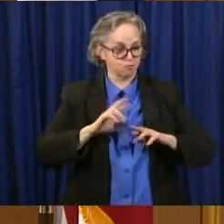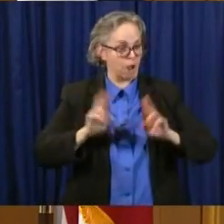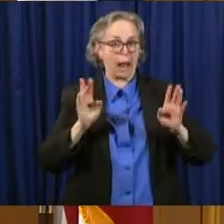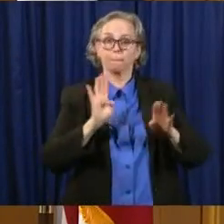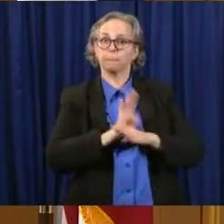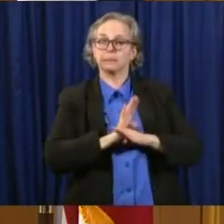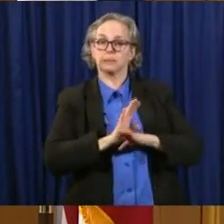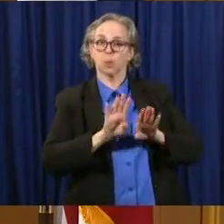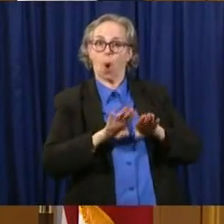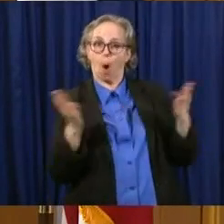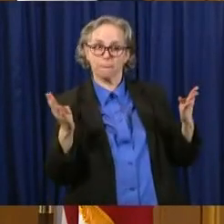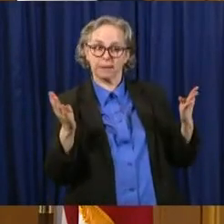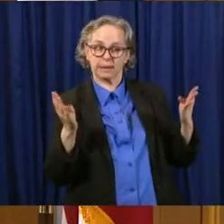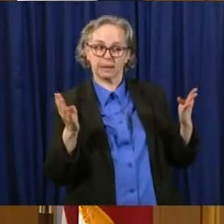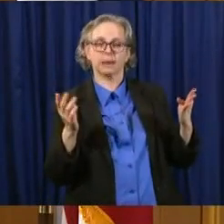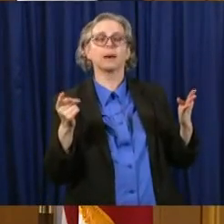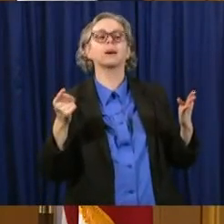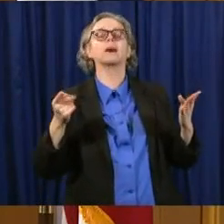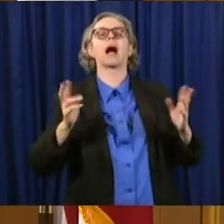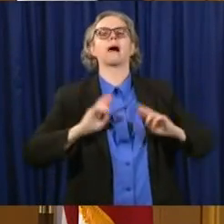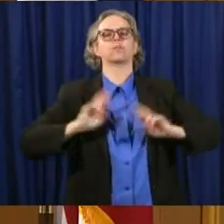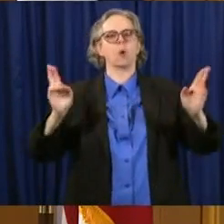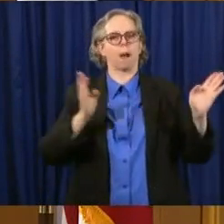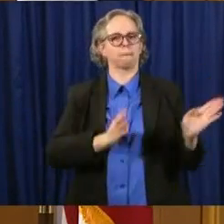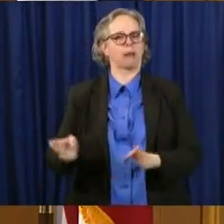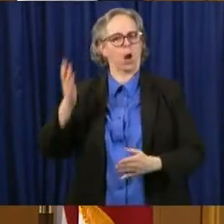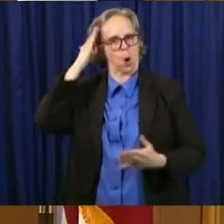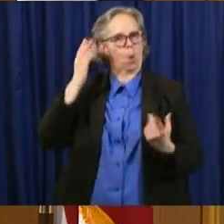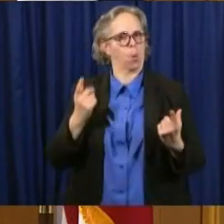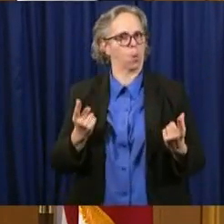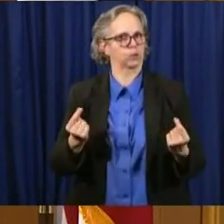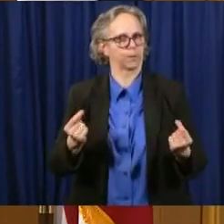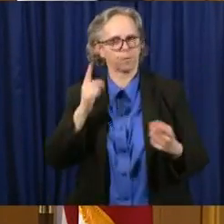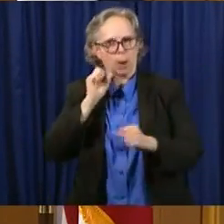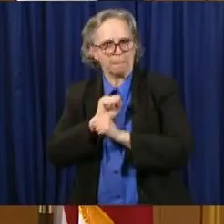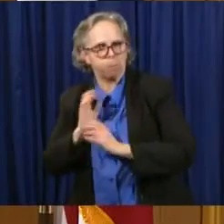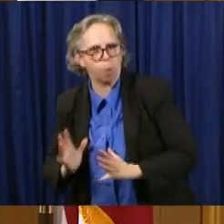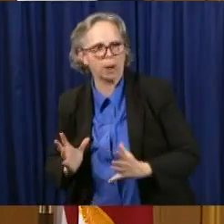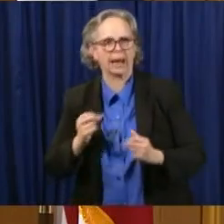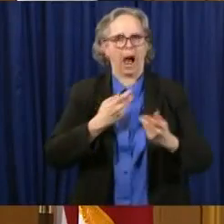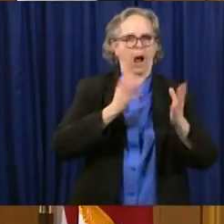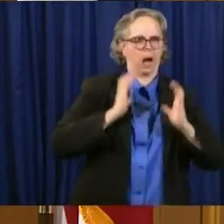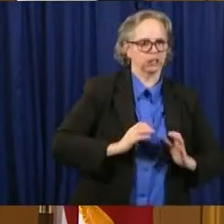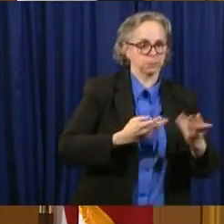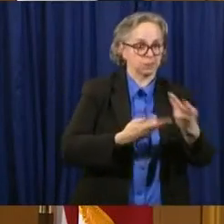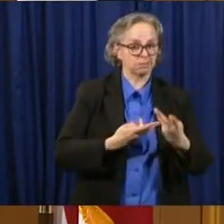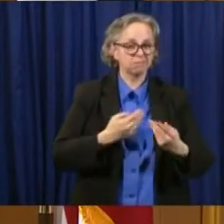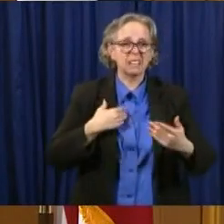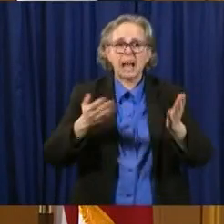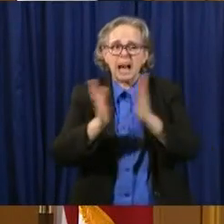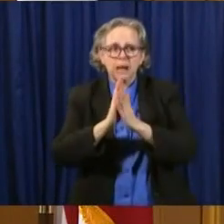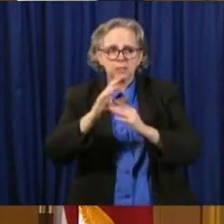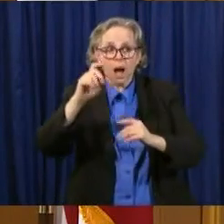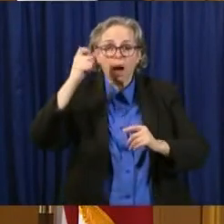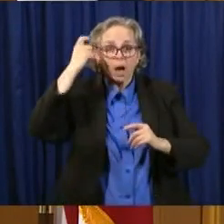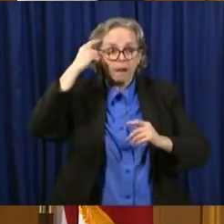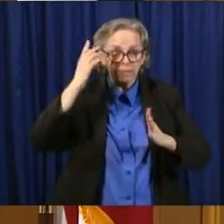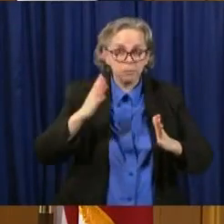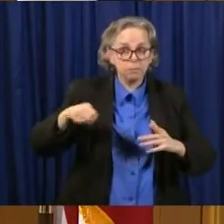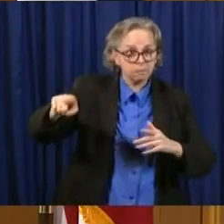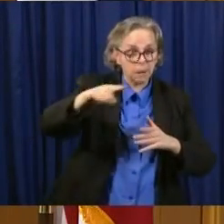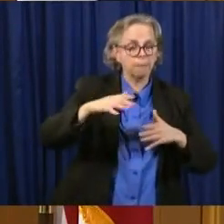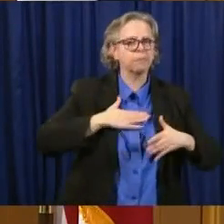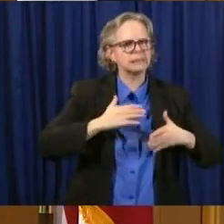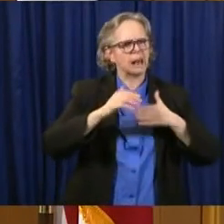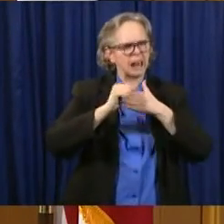I've asked the Lieutenant Governor, uh, to, to lead that, uh, and he is going to be doing that. In fact, he has already been doing this